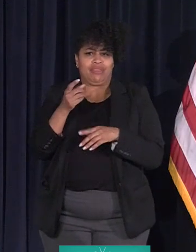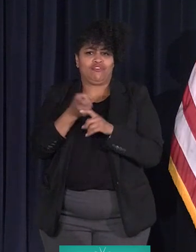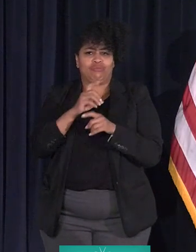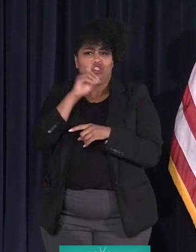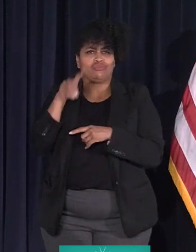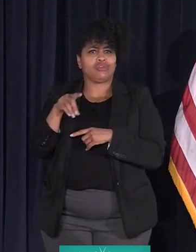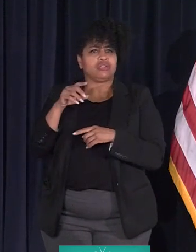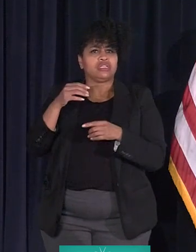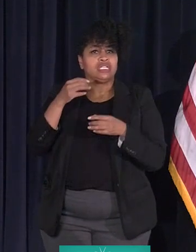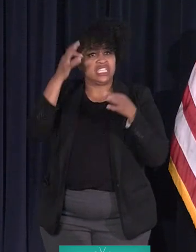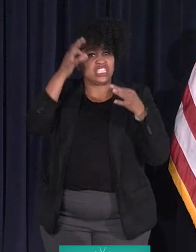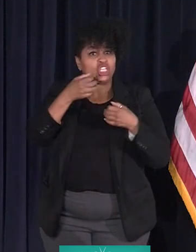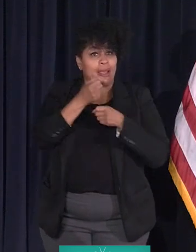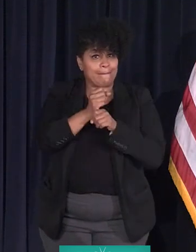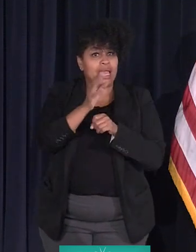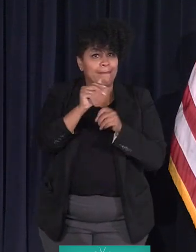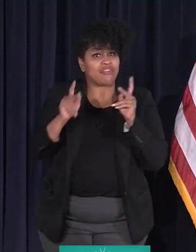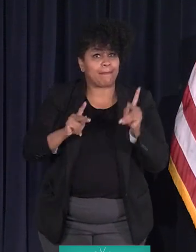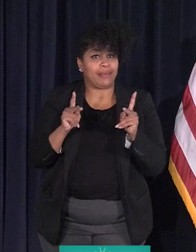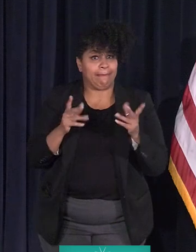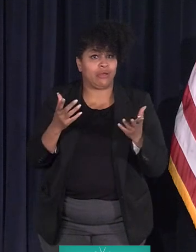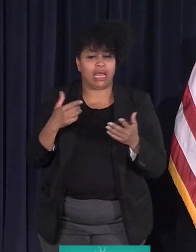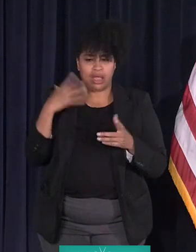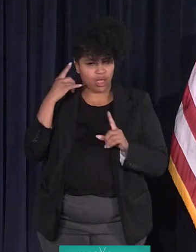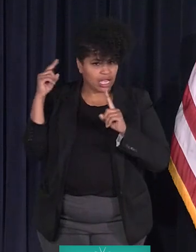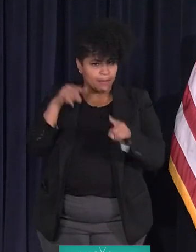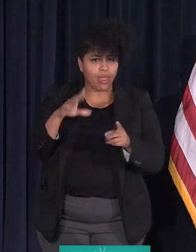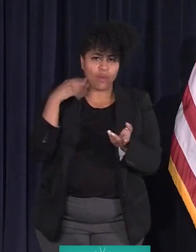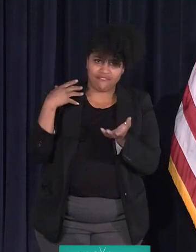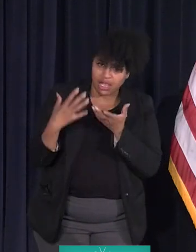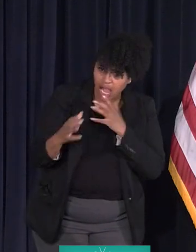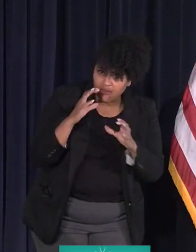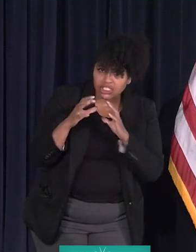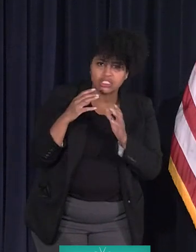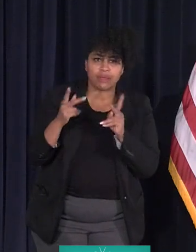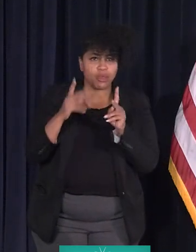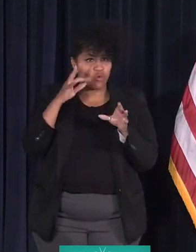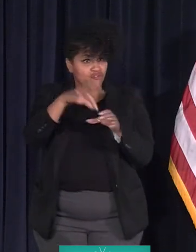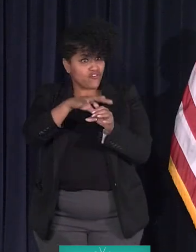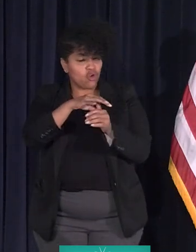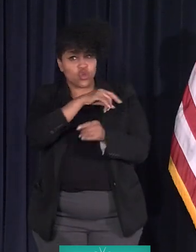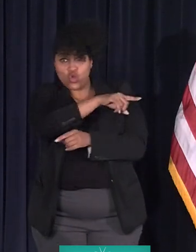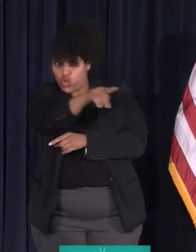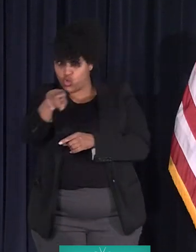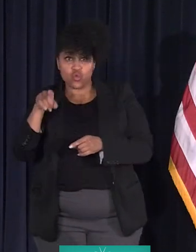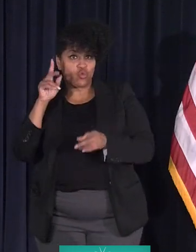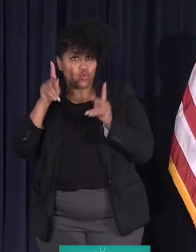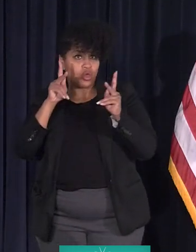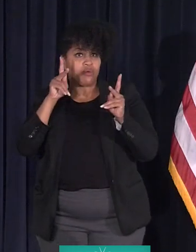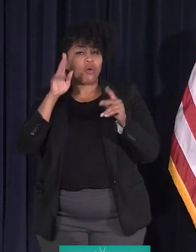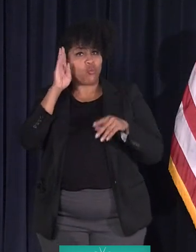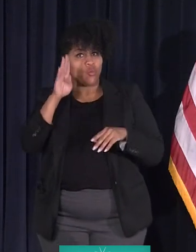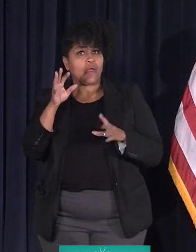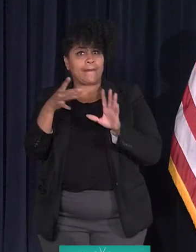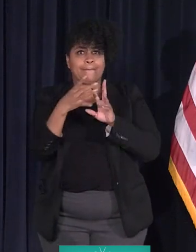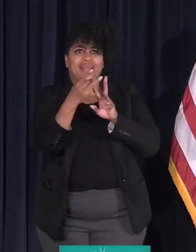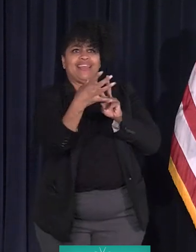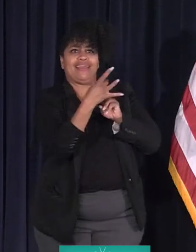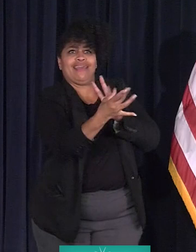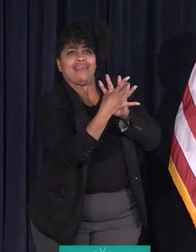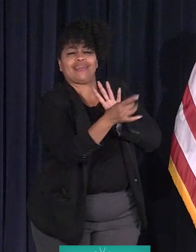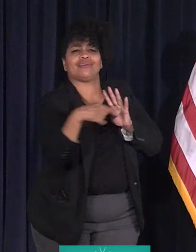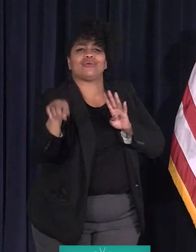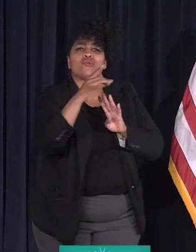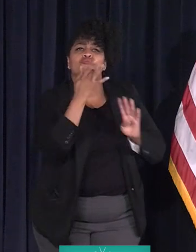ultimately being made. And I'm going to come out, and as I always do, we'll have a conversation, and people will vote, and you will pick the streetscape option